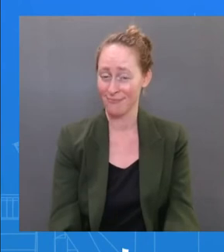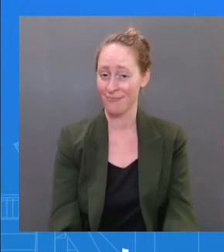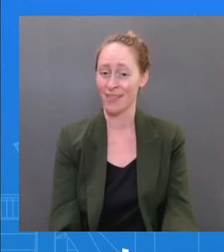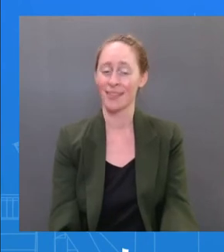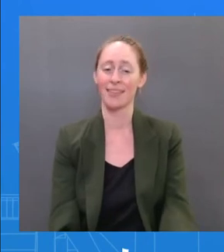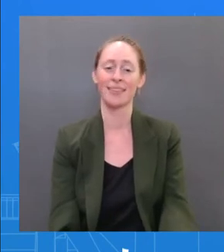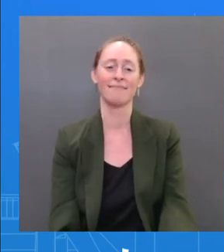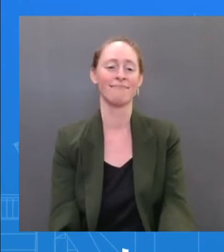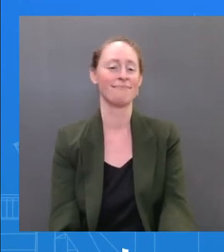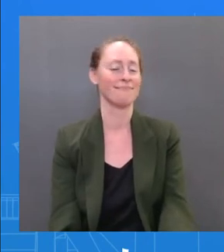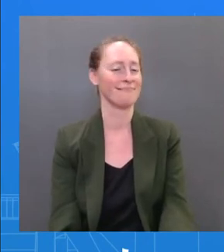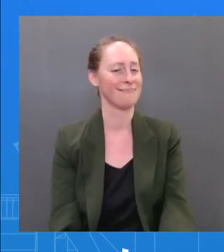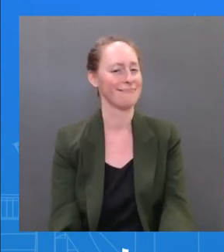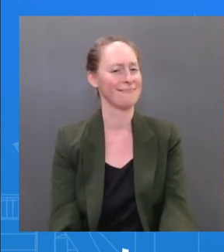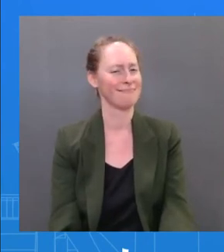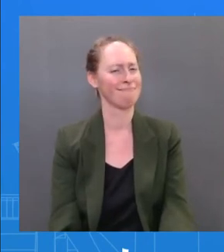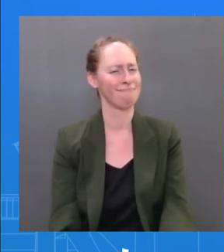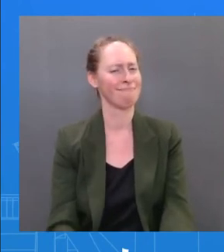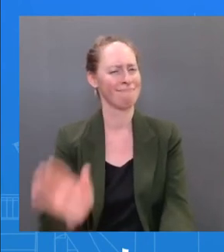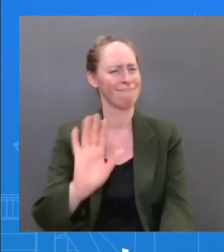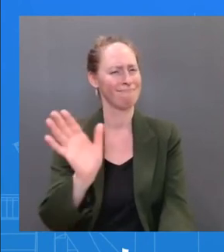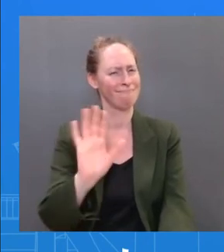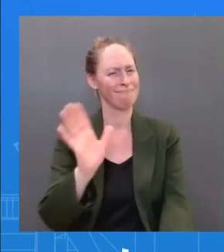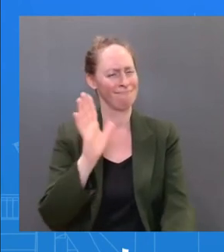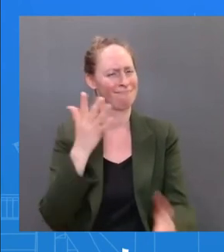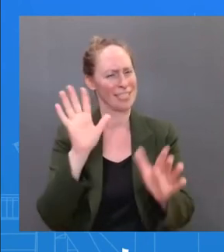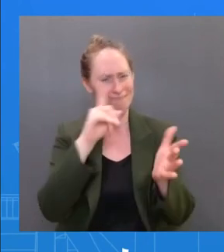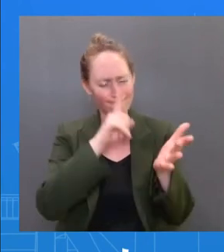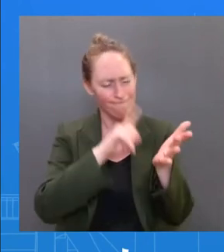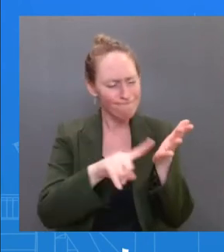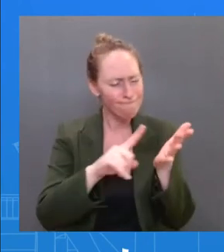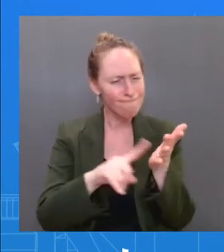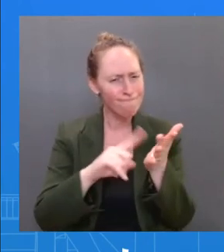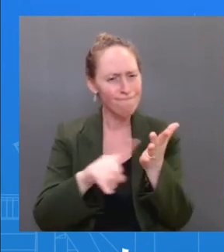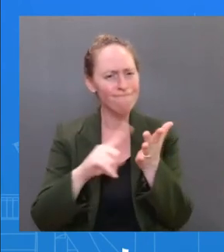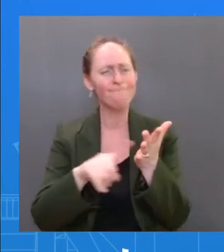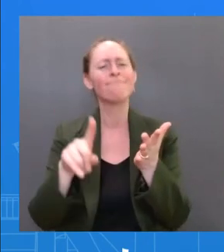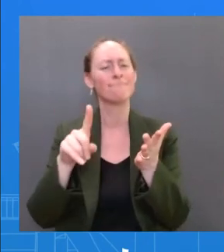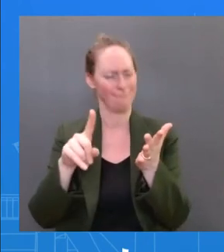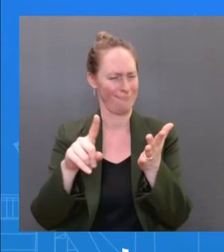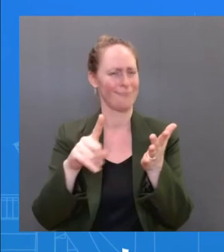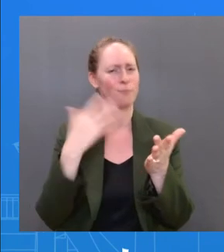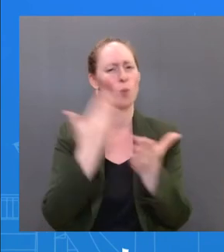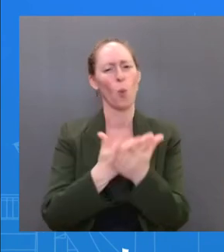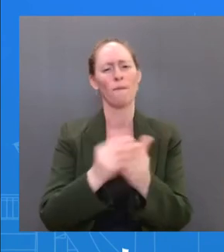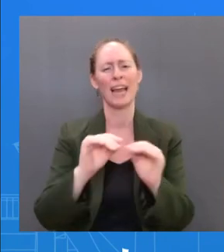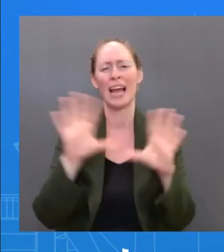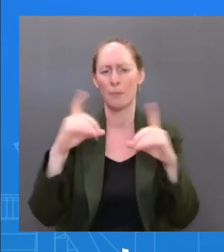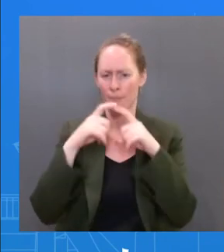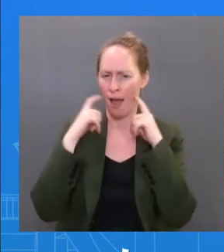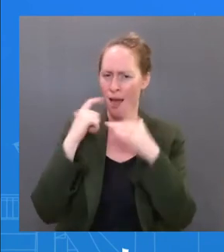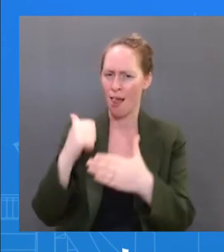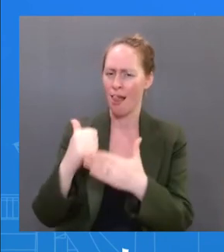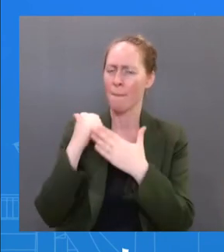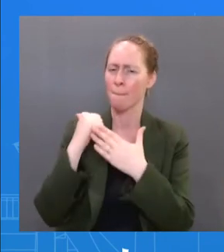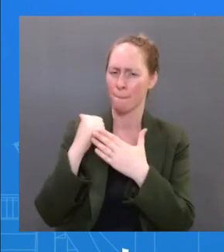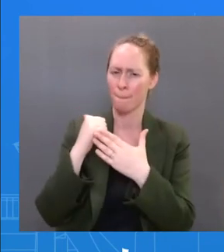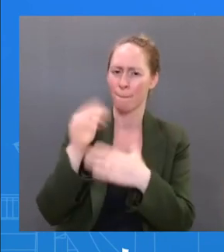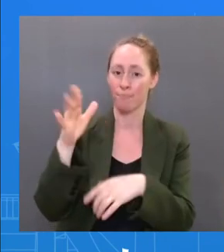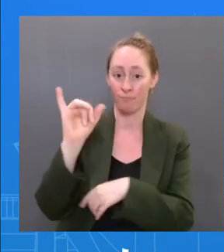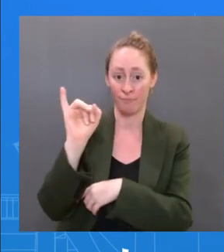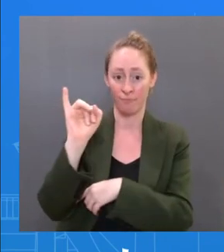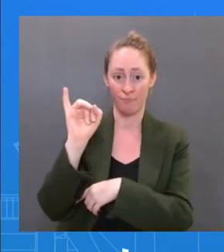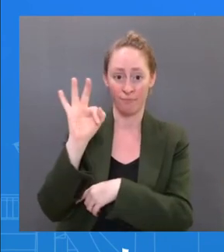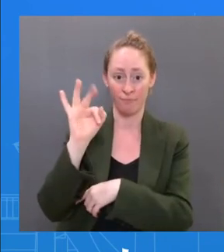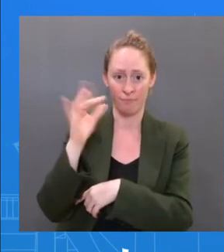public health and science experts that masks work — higher-quality masks work better than lower-quality masks. He wears — every time the President wears masks, he wears high-quality